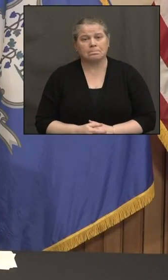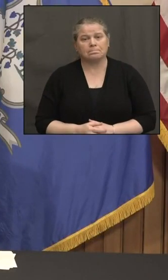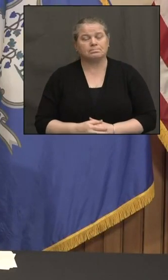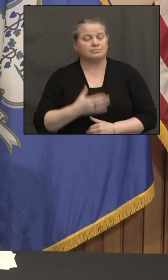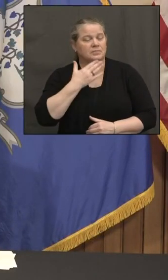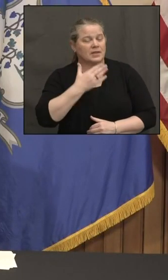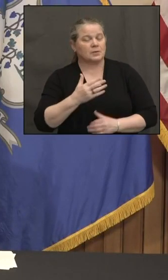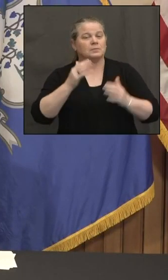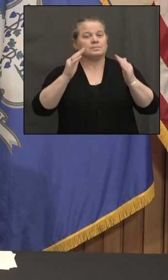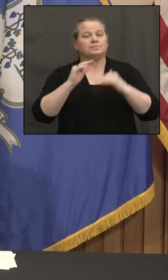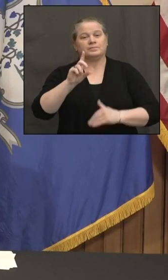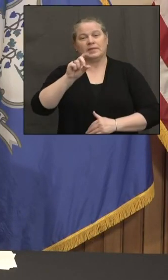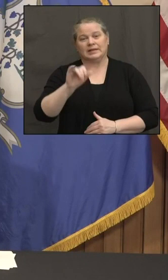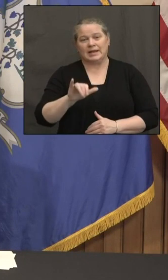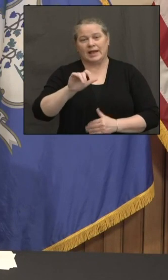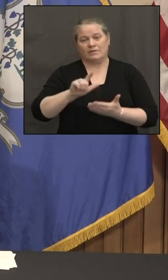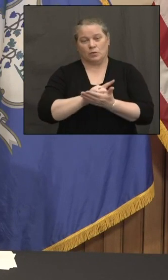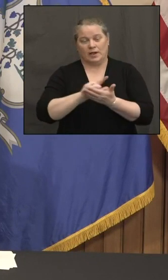The Day of New London.